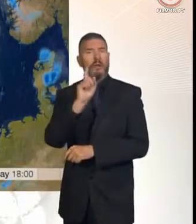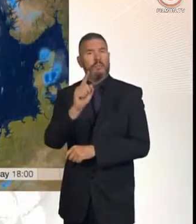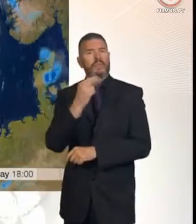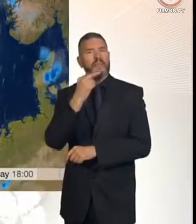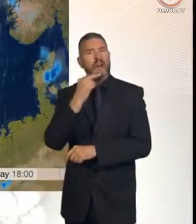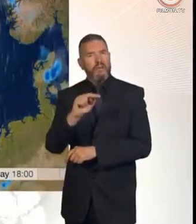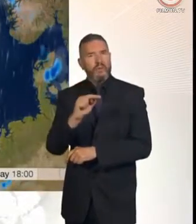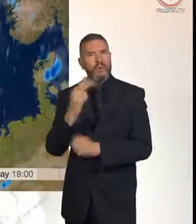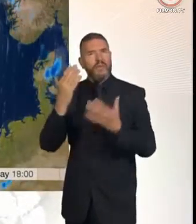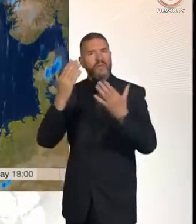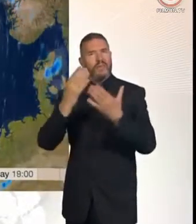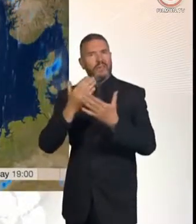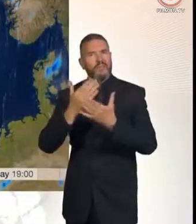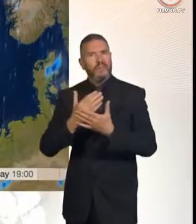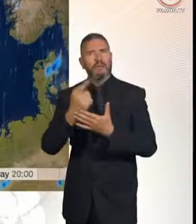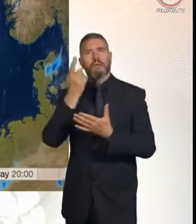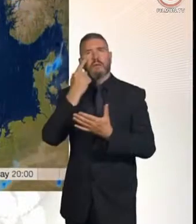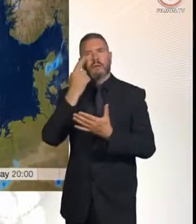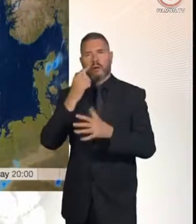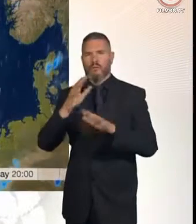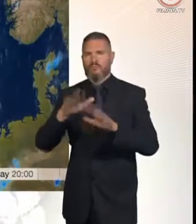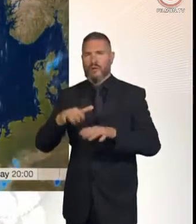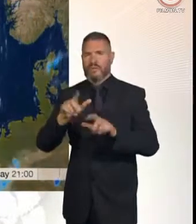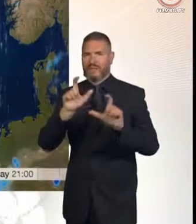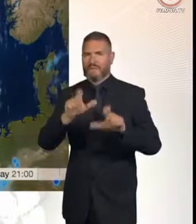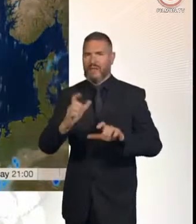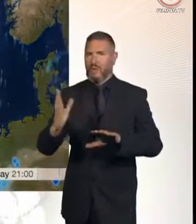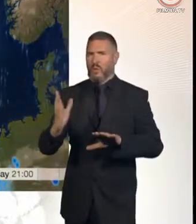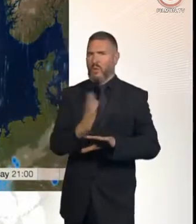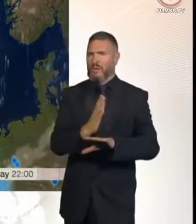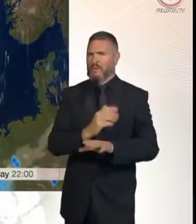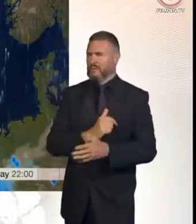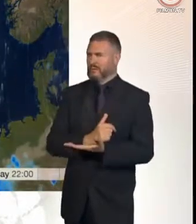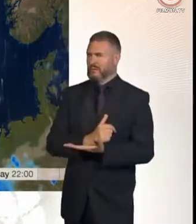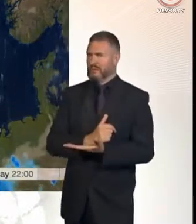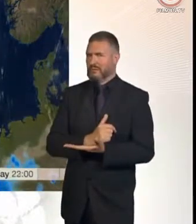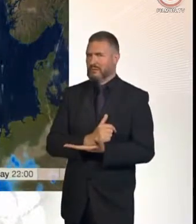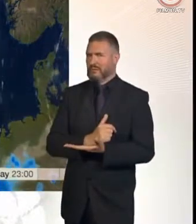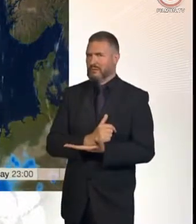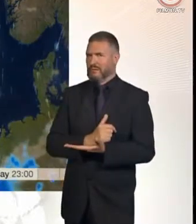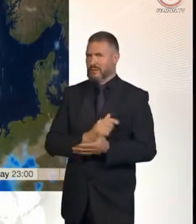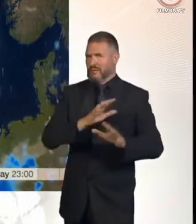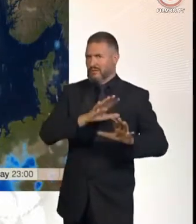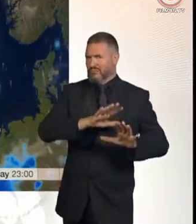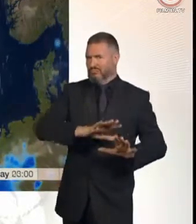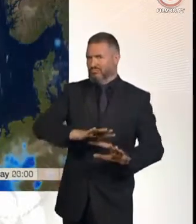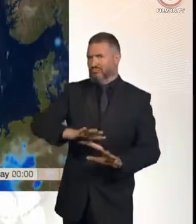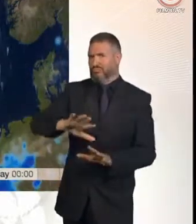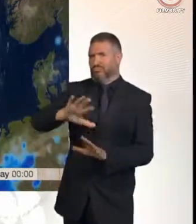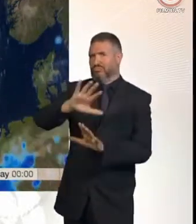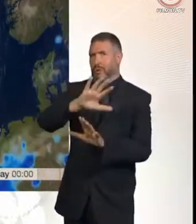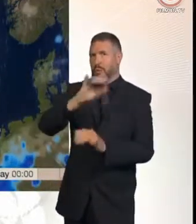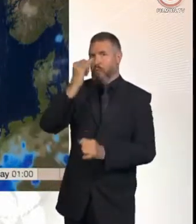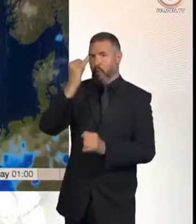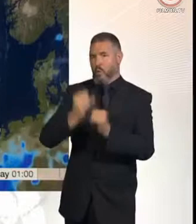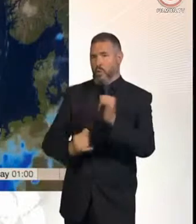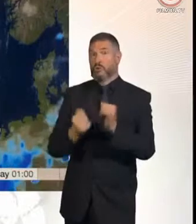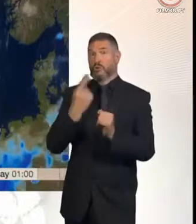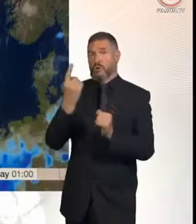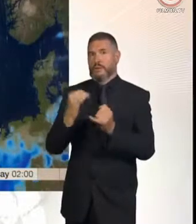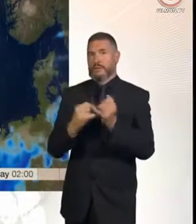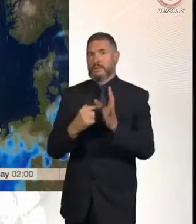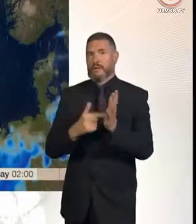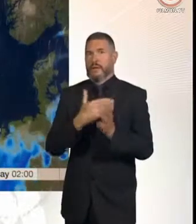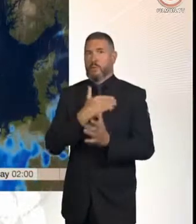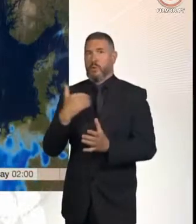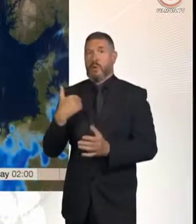this evening, we keep that rain out into the west, and in fact, the next band of rain will push in and gather, and that will become more intense. Eastern areas stay